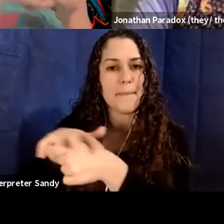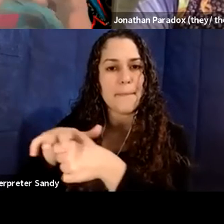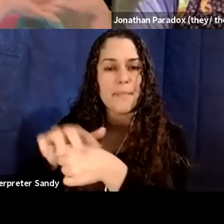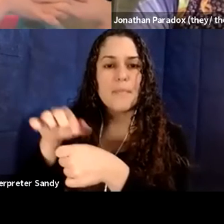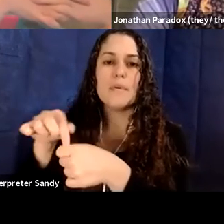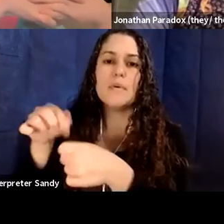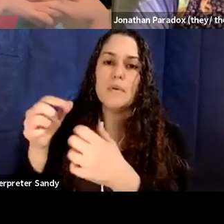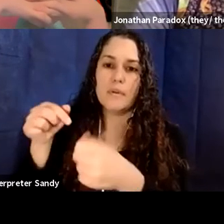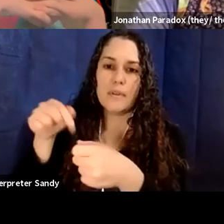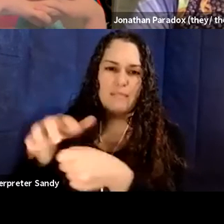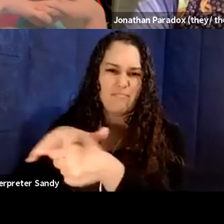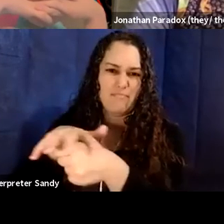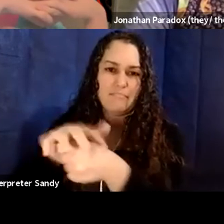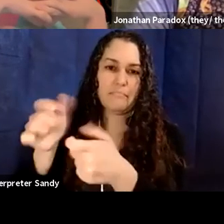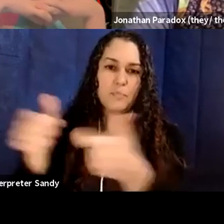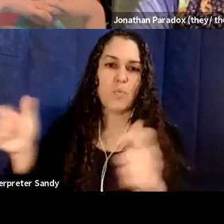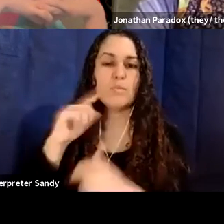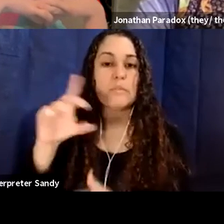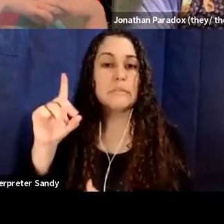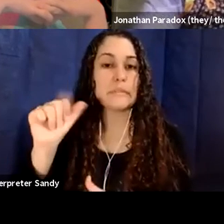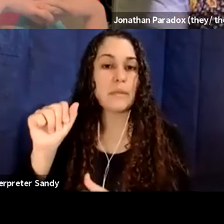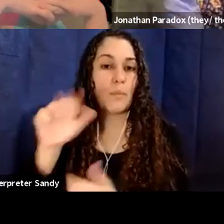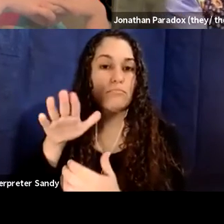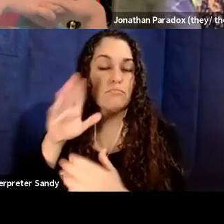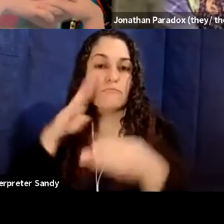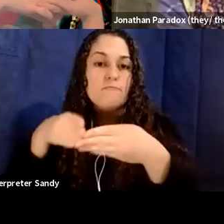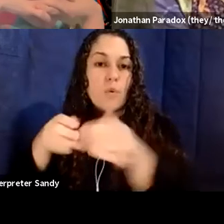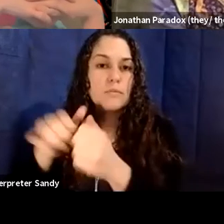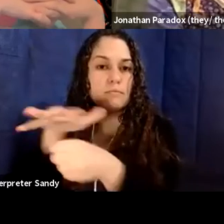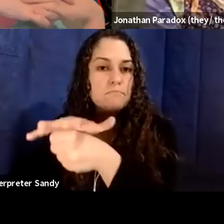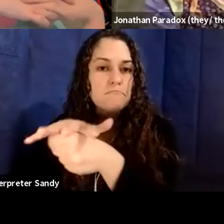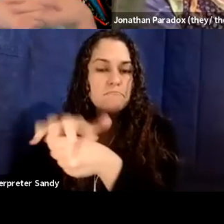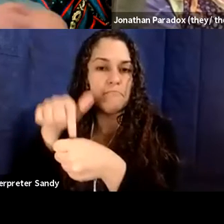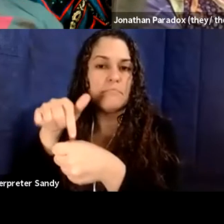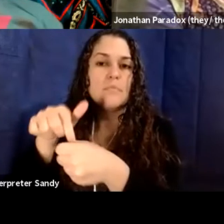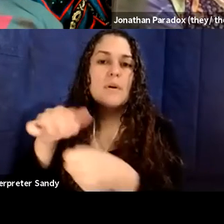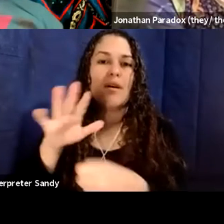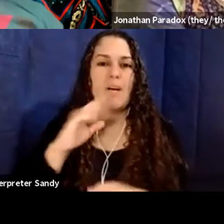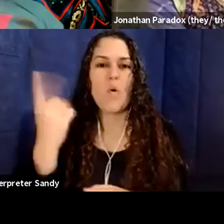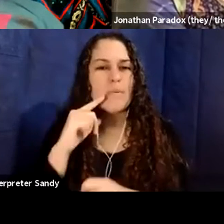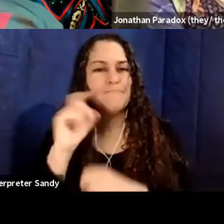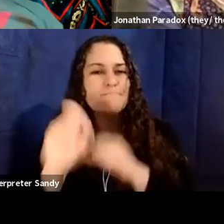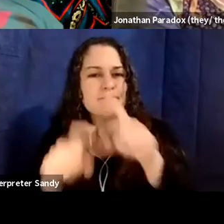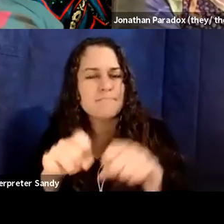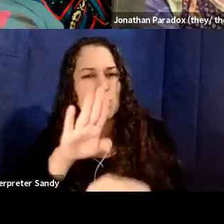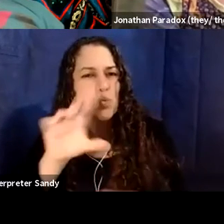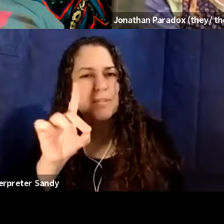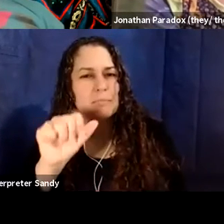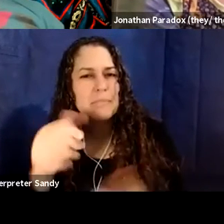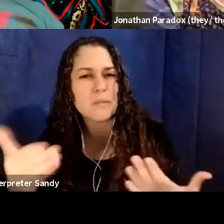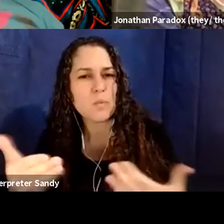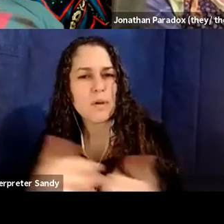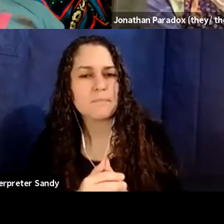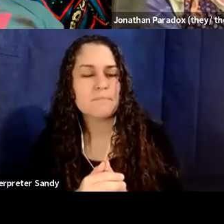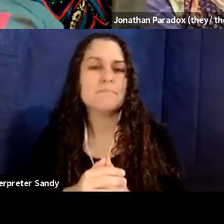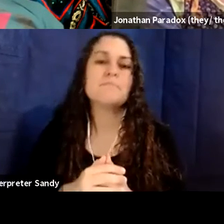disabled centered spaces, the question, um, would often come up of what's your disability. And, um,